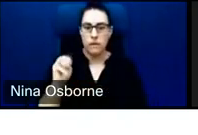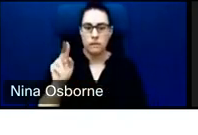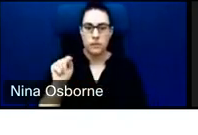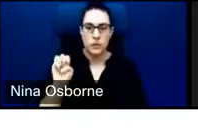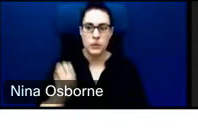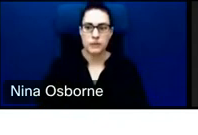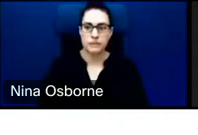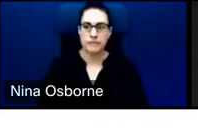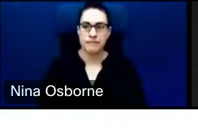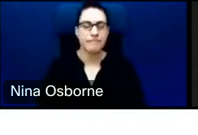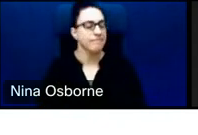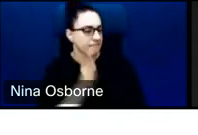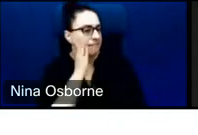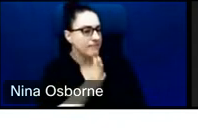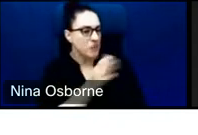Lindsay, one moment.